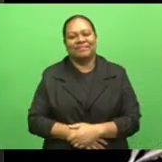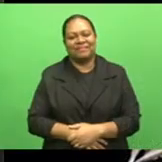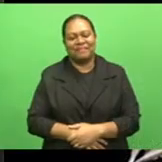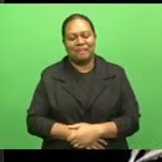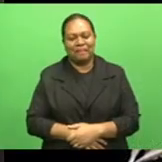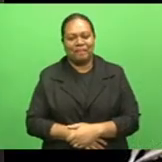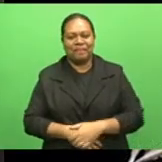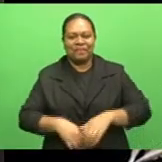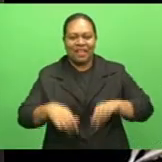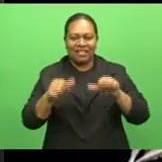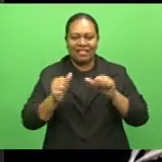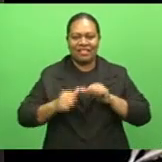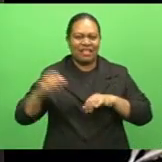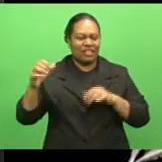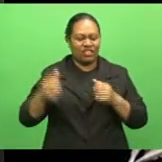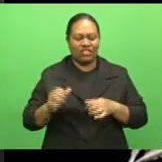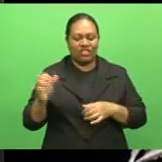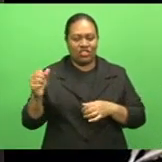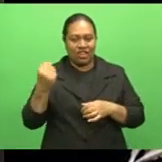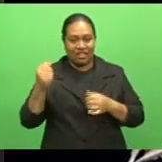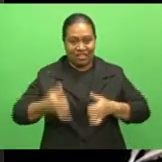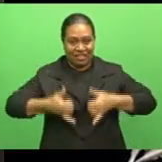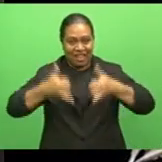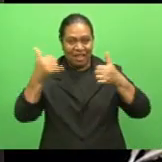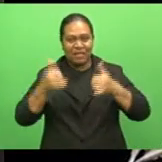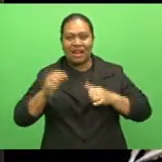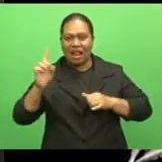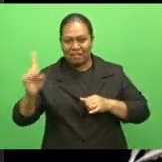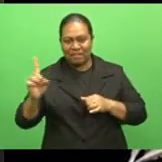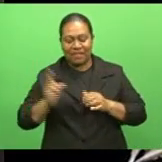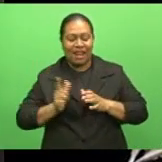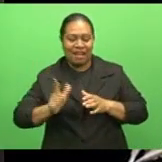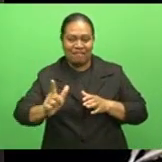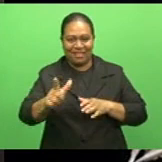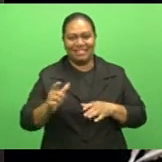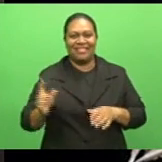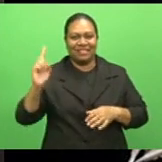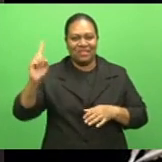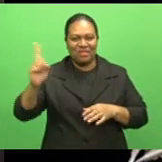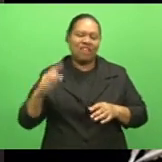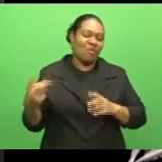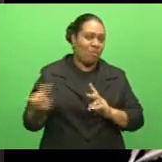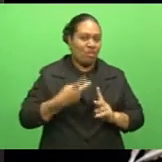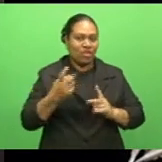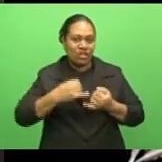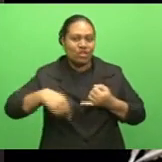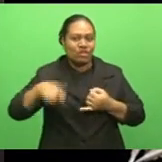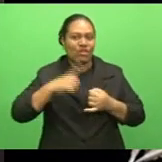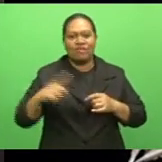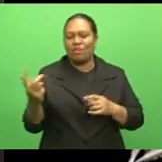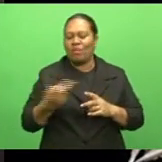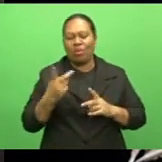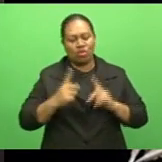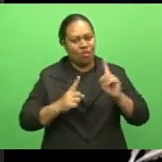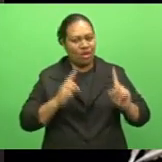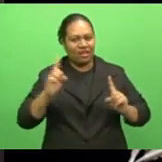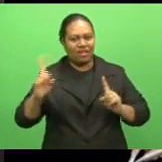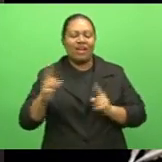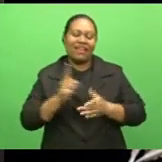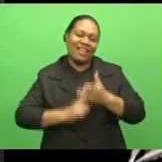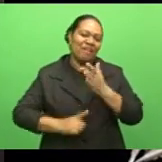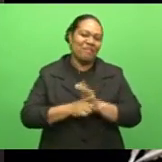Defending champion Lombasa was held to a one-all draw by Suva in the Punja's Battle of the Giants this afternoon in Lothoka.